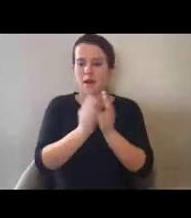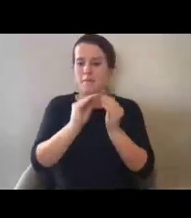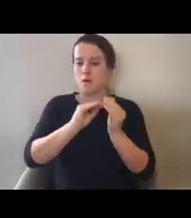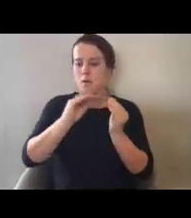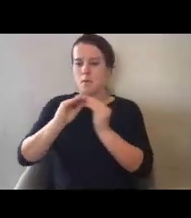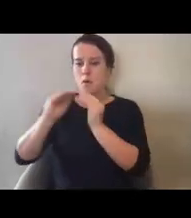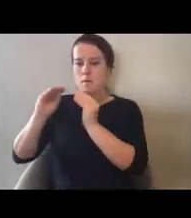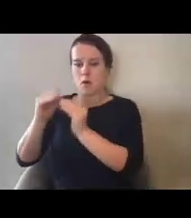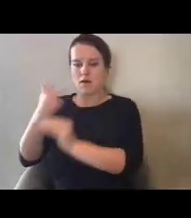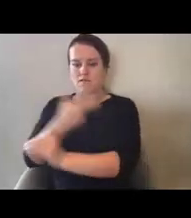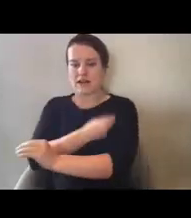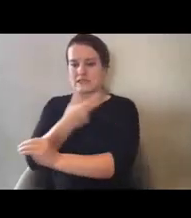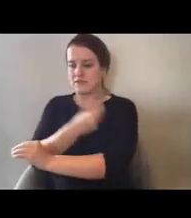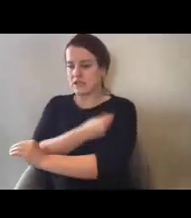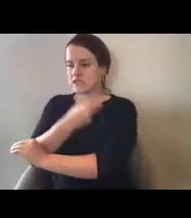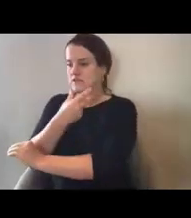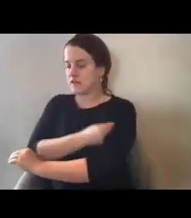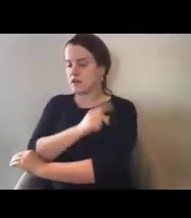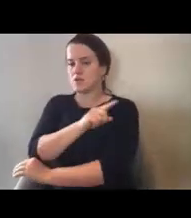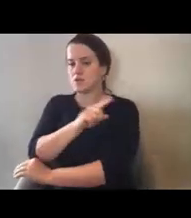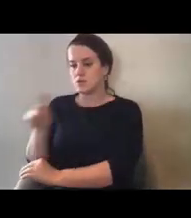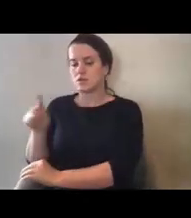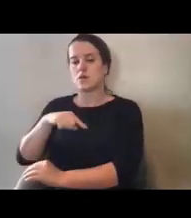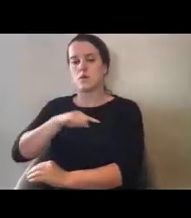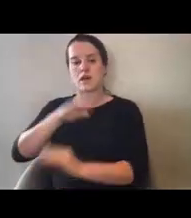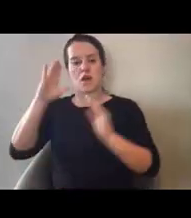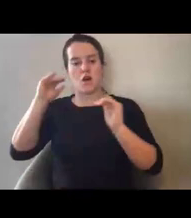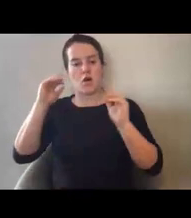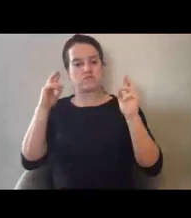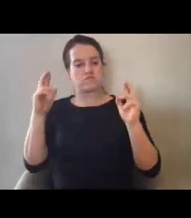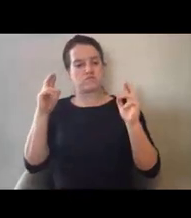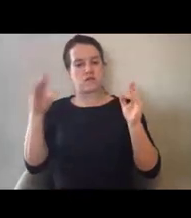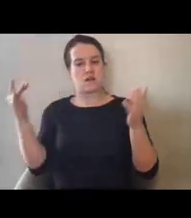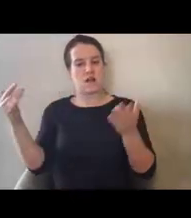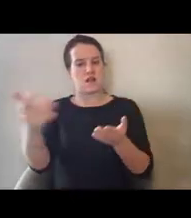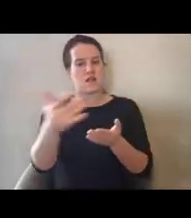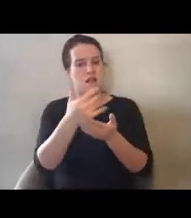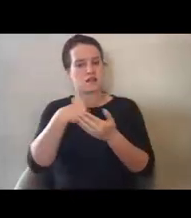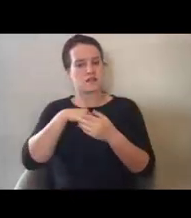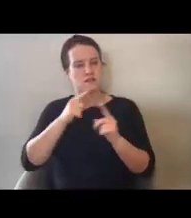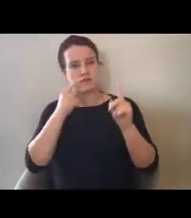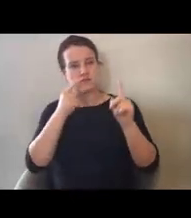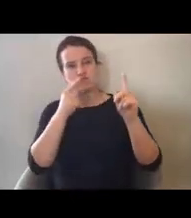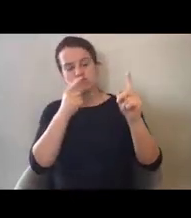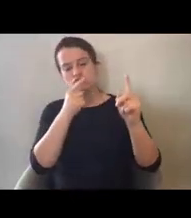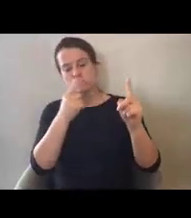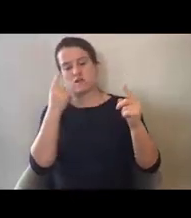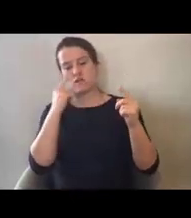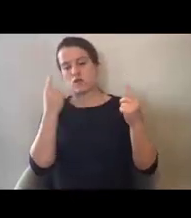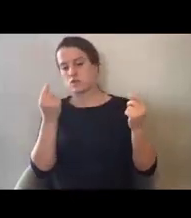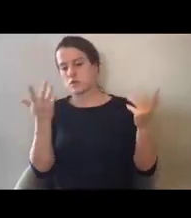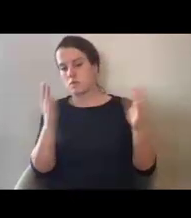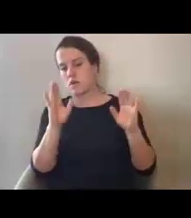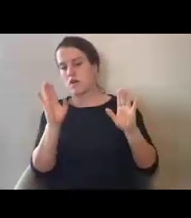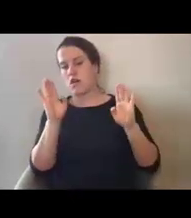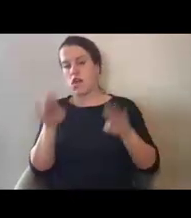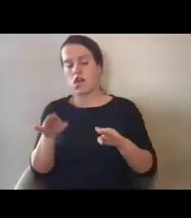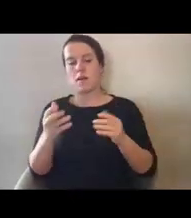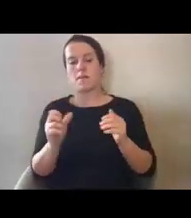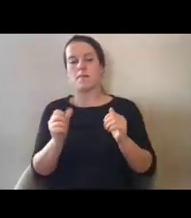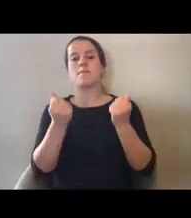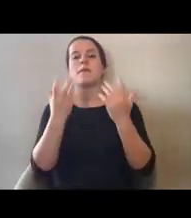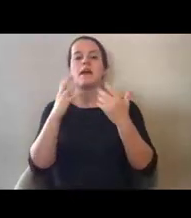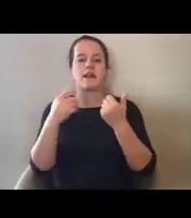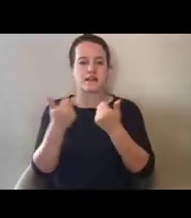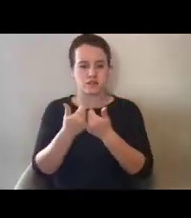we are hopeful that collectively, we're heading in the direction of overcoming the many challenges